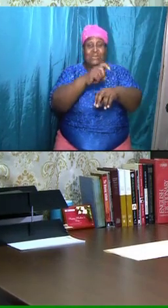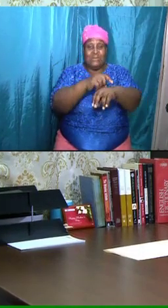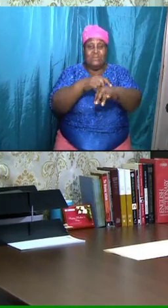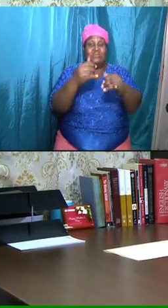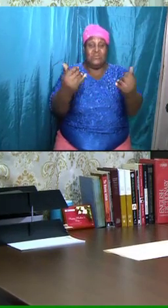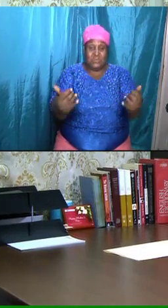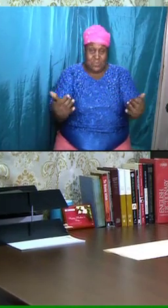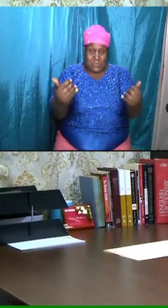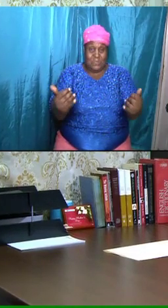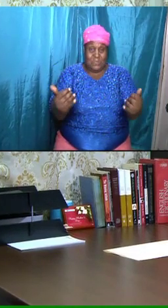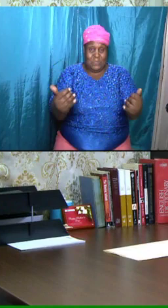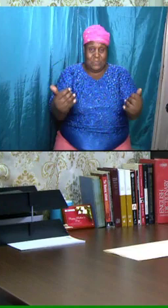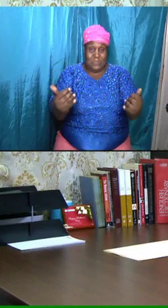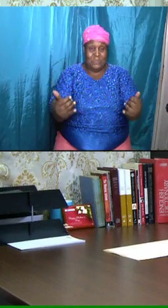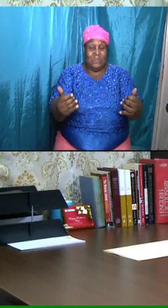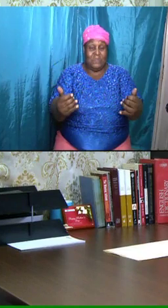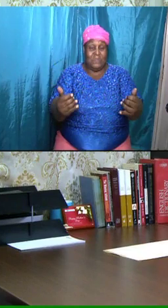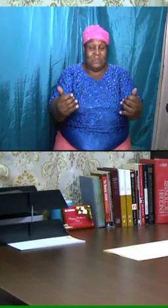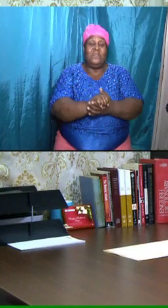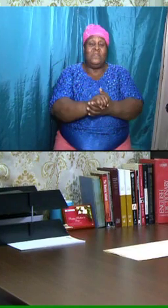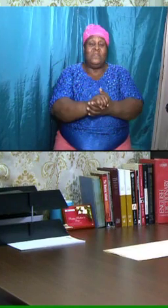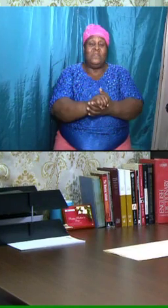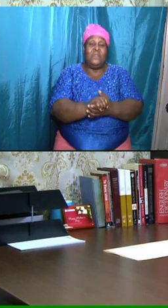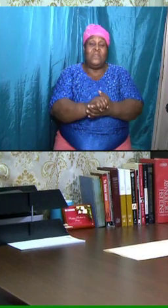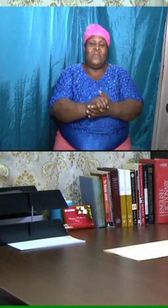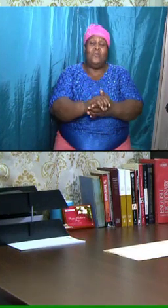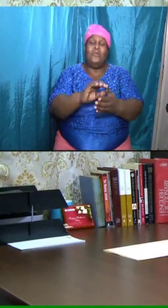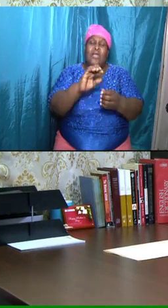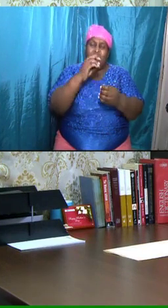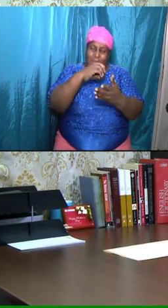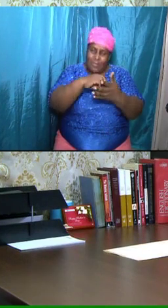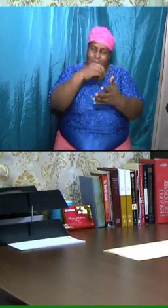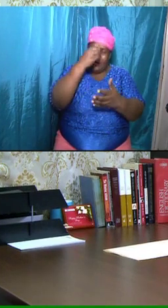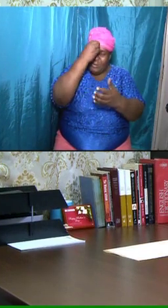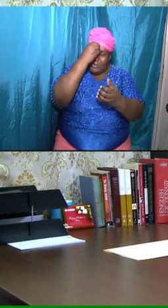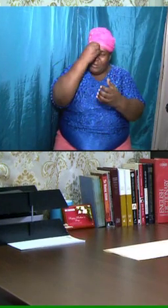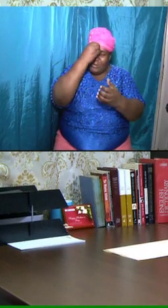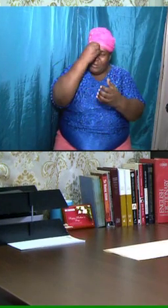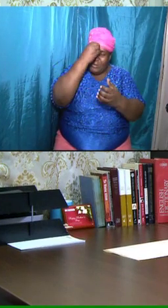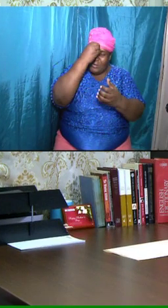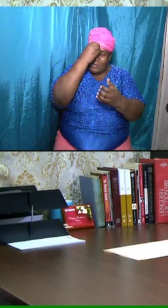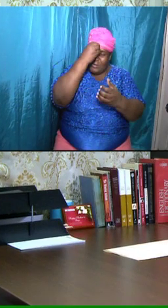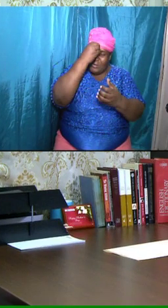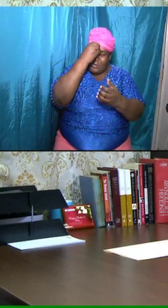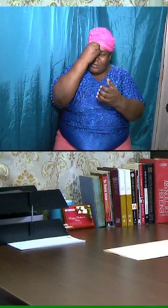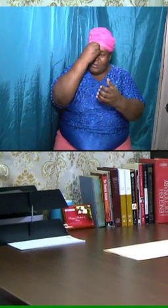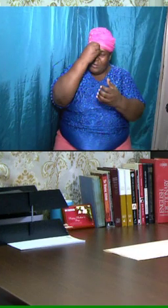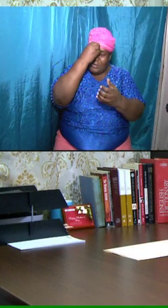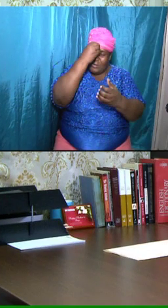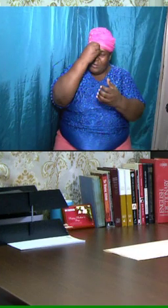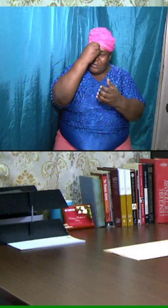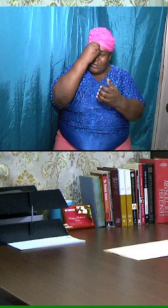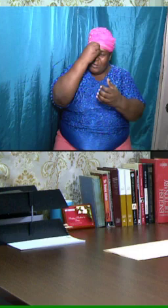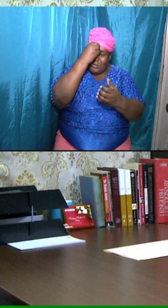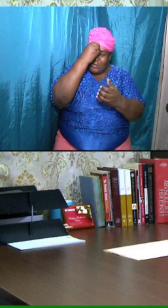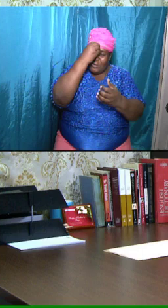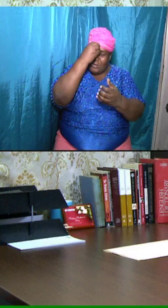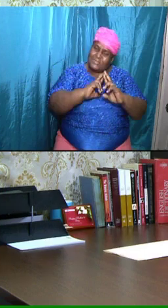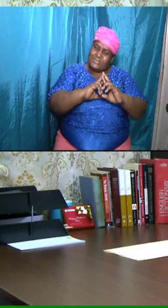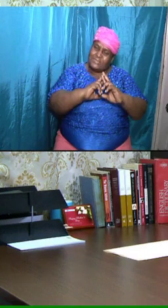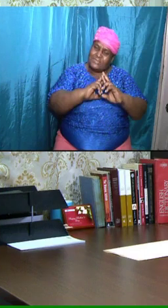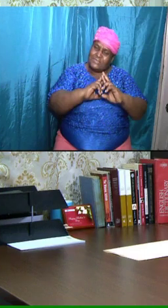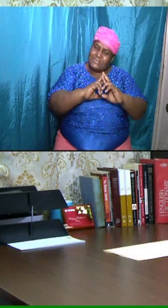have gone through quite a bit and we have received feedback from individuals